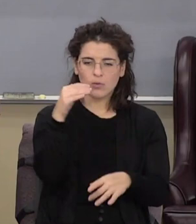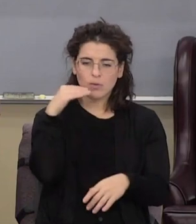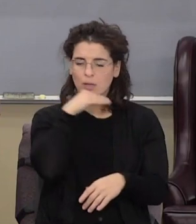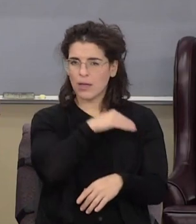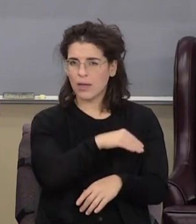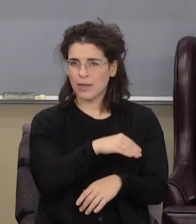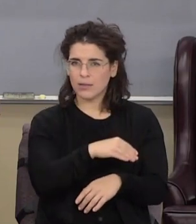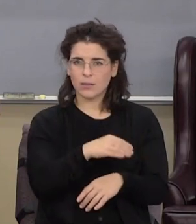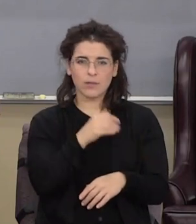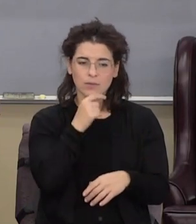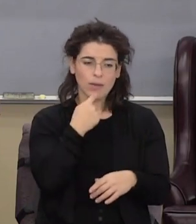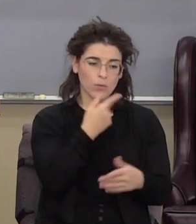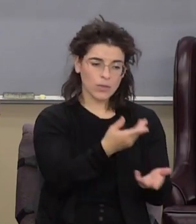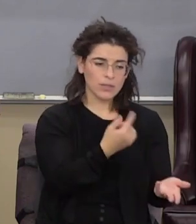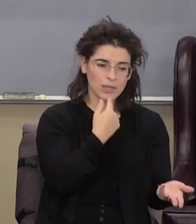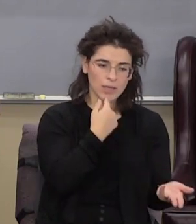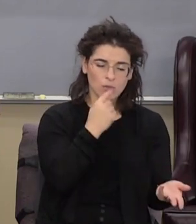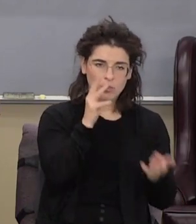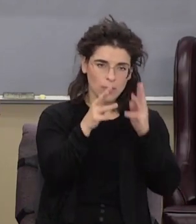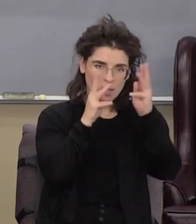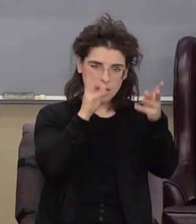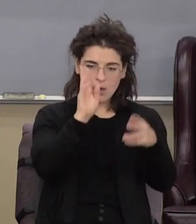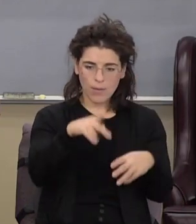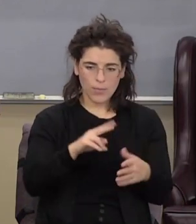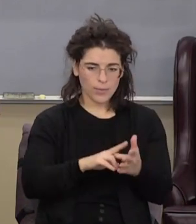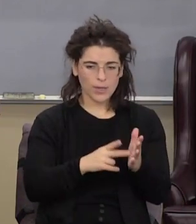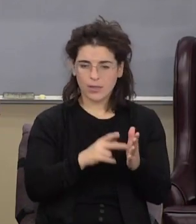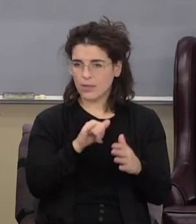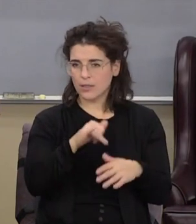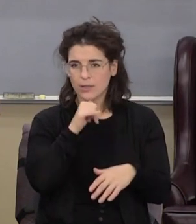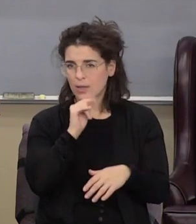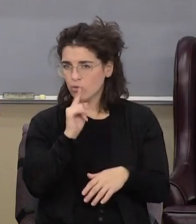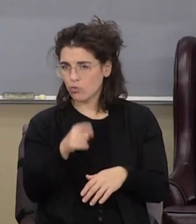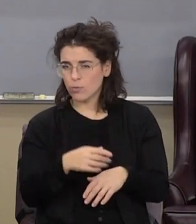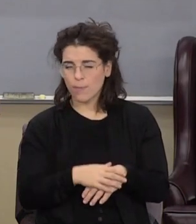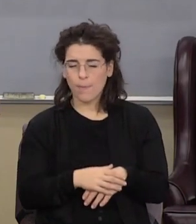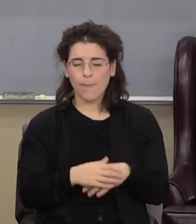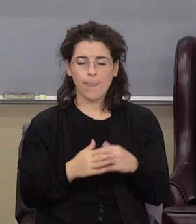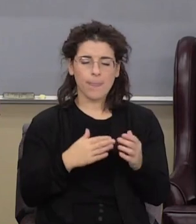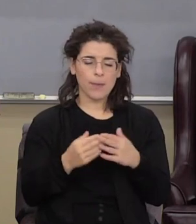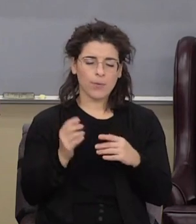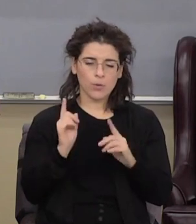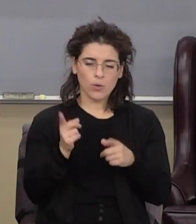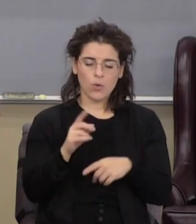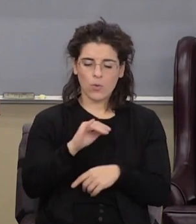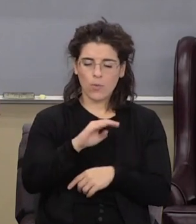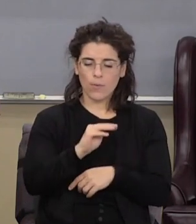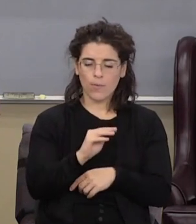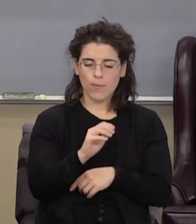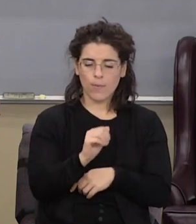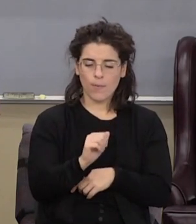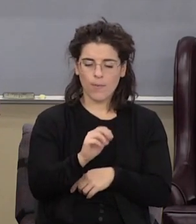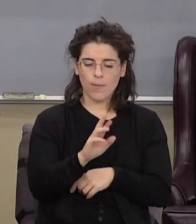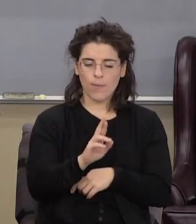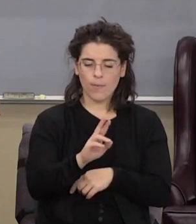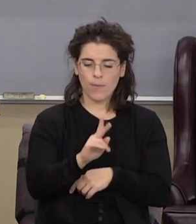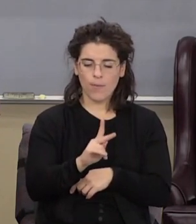Because if it isn't what it says, you made up a meaning that isn't true. Anyway, come with me to Mark chapter number one.